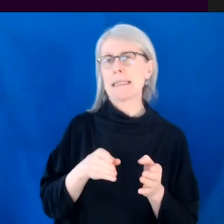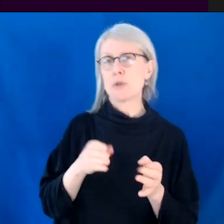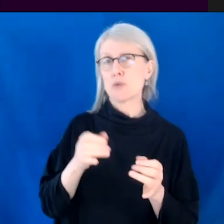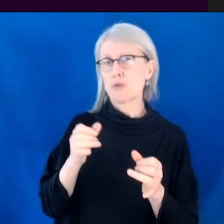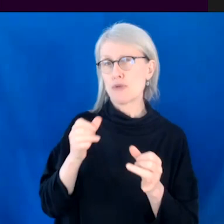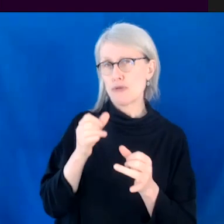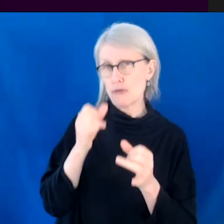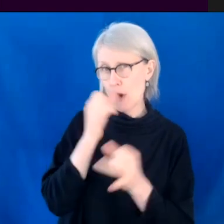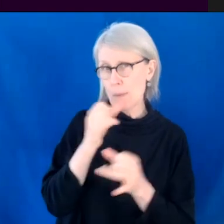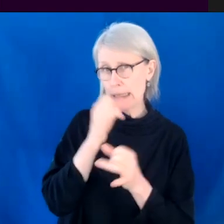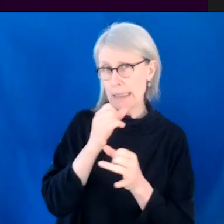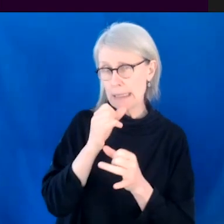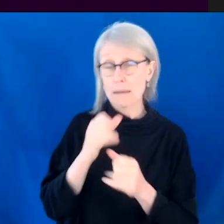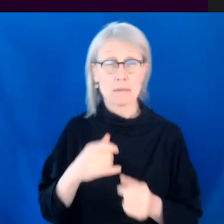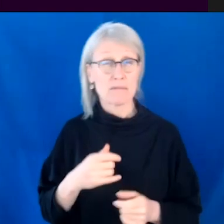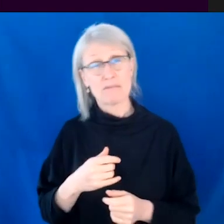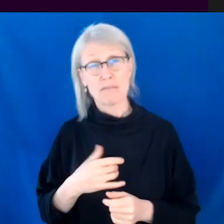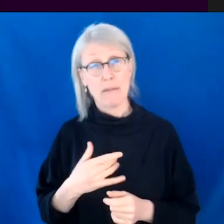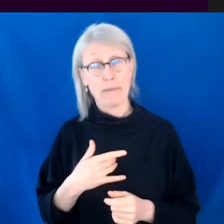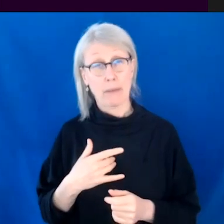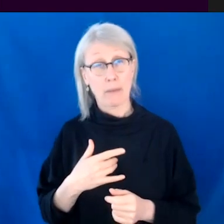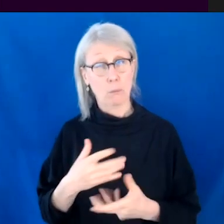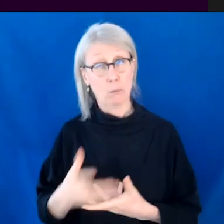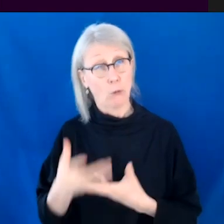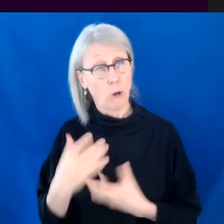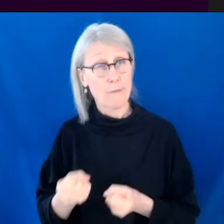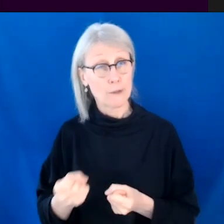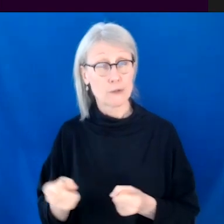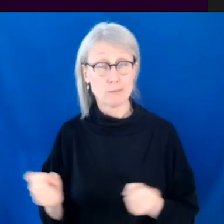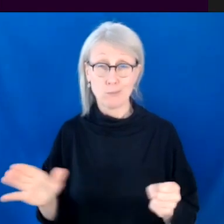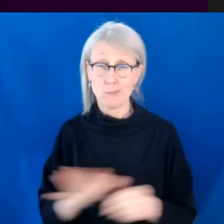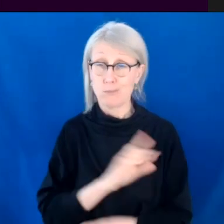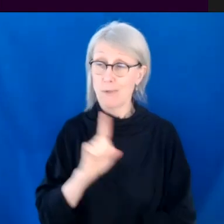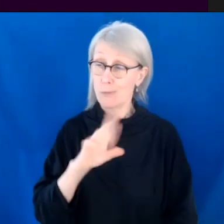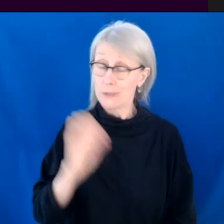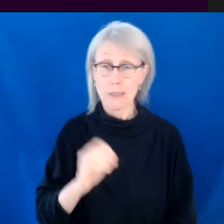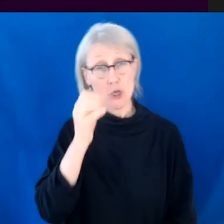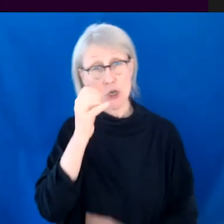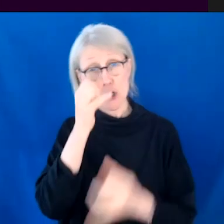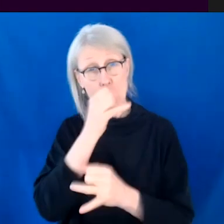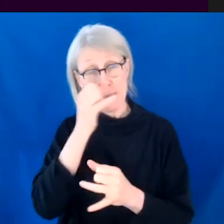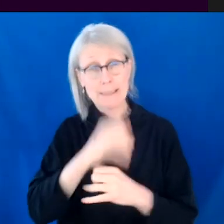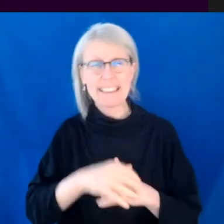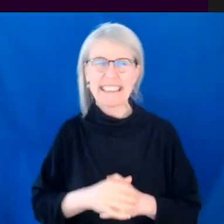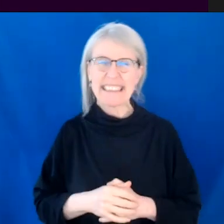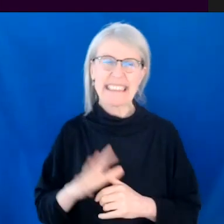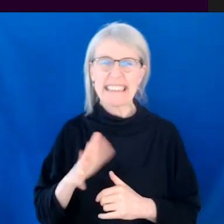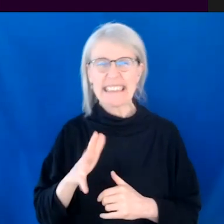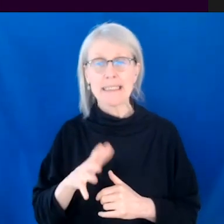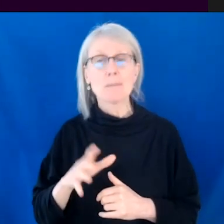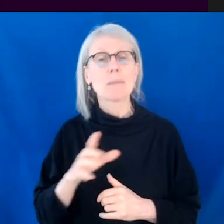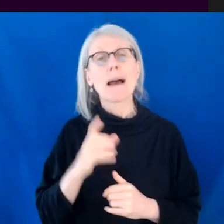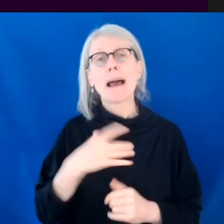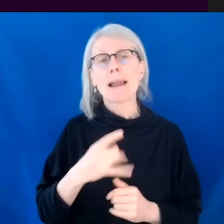confident enough to just write a straight up comedy, but I am pushing myself to be more in the kind of dramedy space.